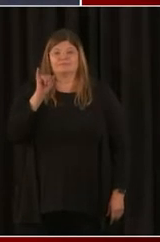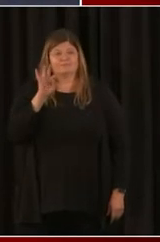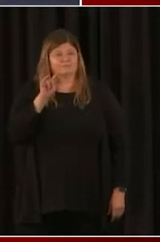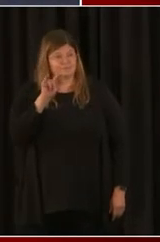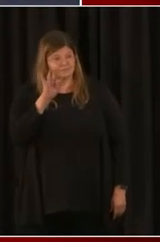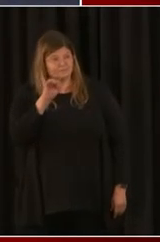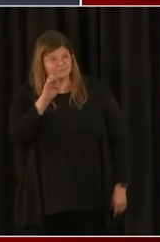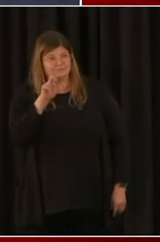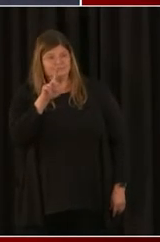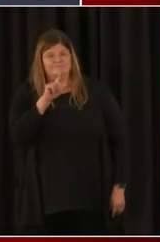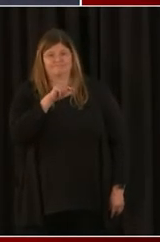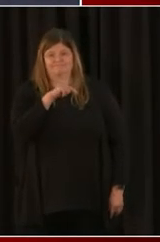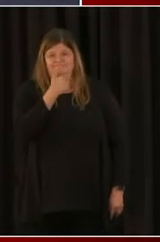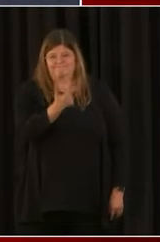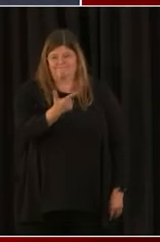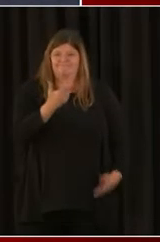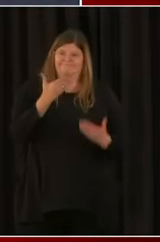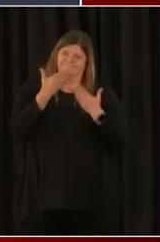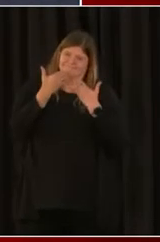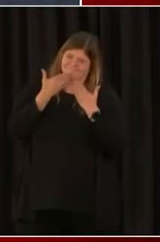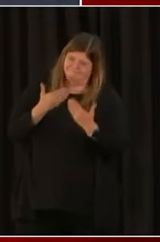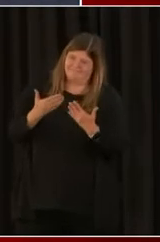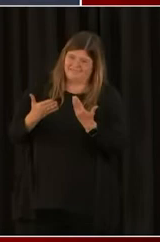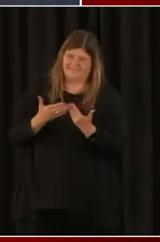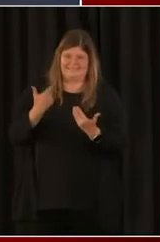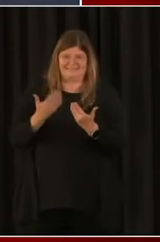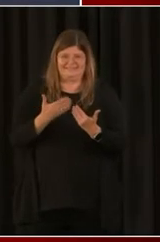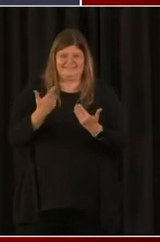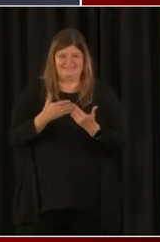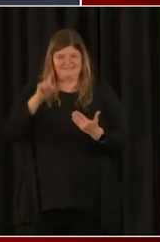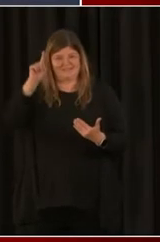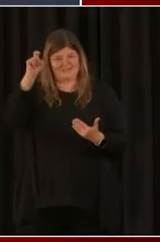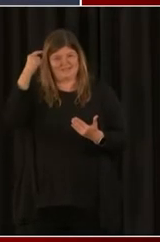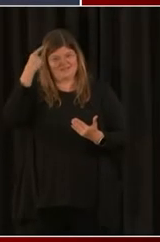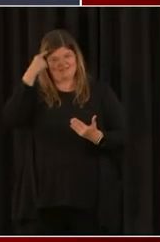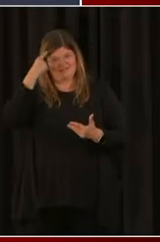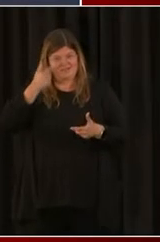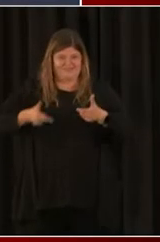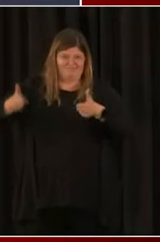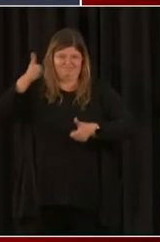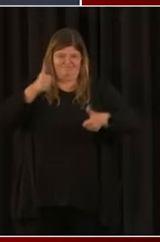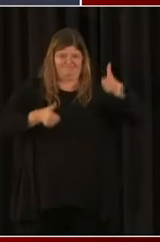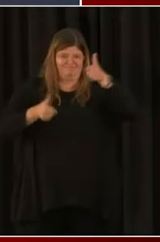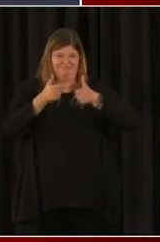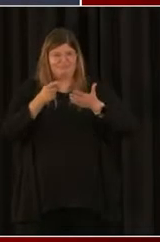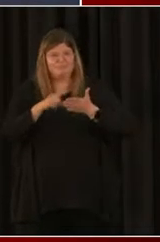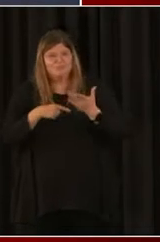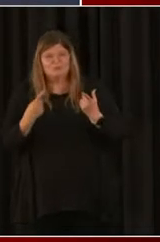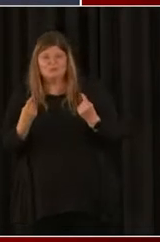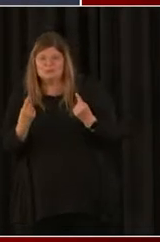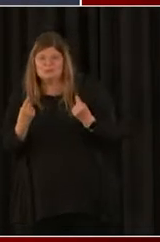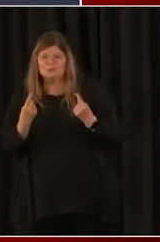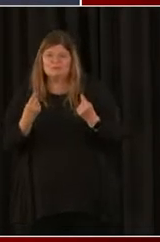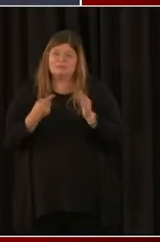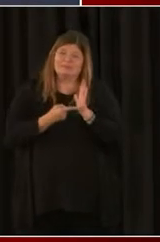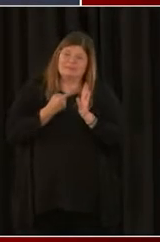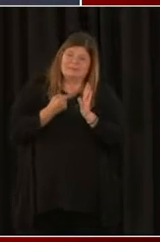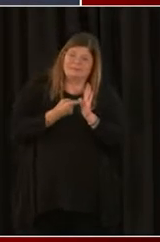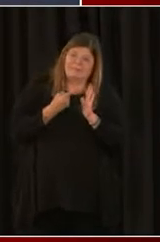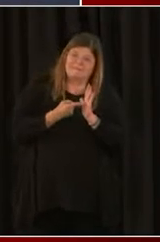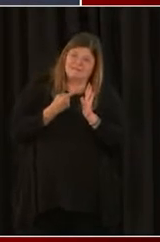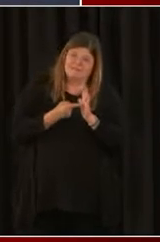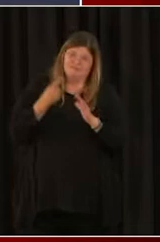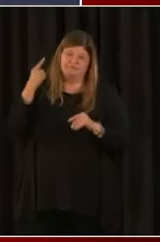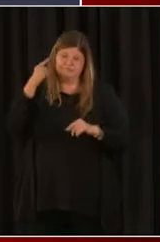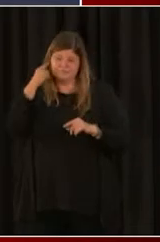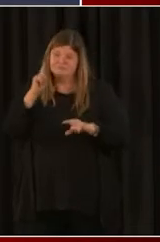You know, it's easy enough for government officials to tell you the things that you should be doing, but sometimes you want to hear it from someone who's really been through